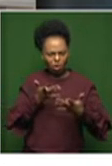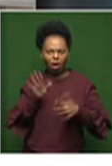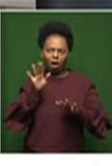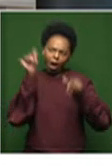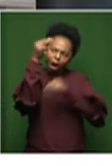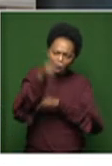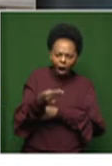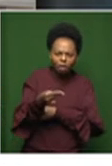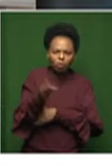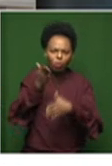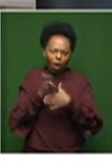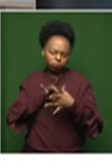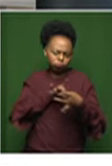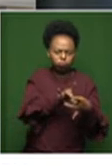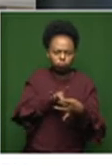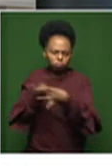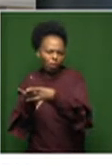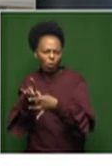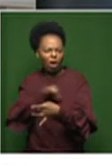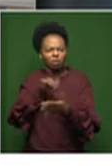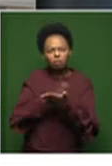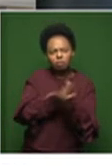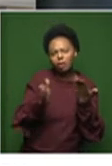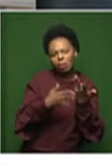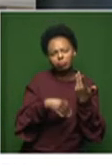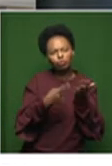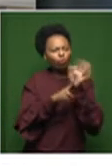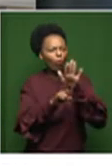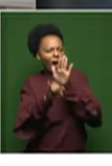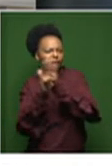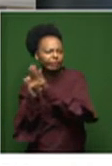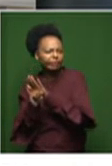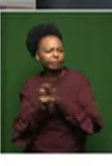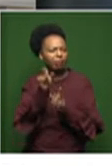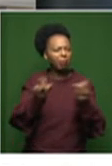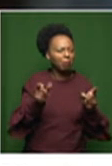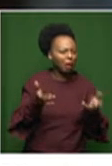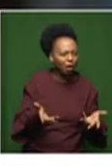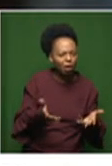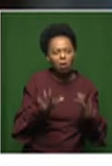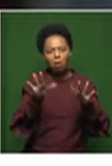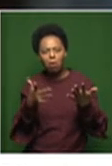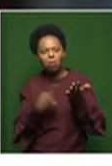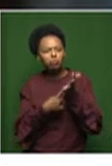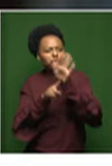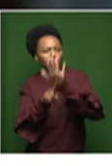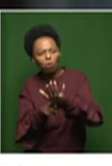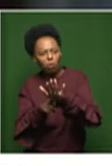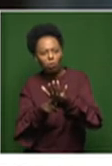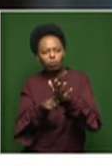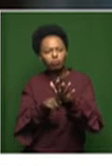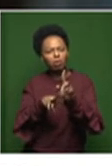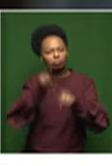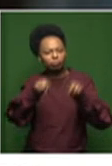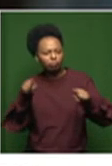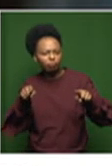And some of the artworks speak about identity. Some of them are purely exploring aesthetics. So